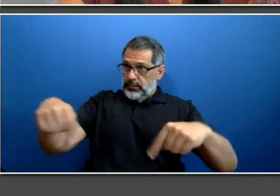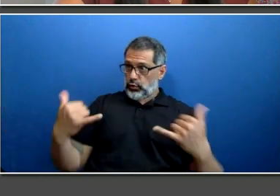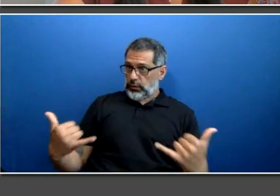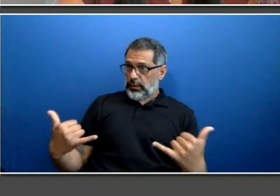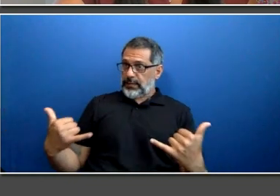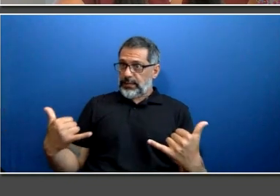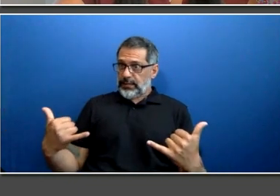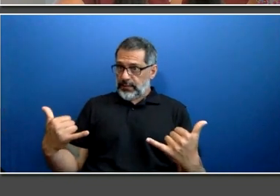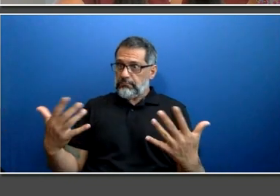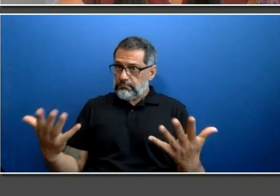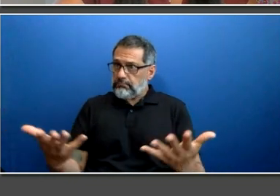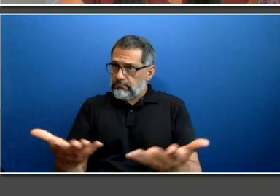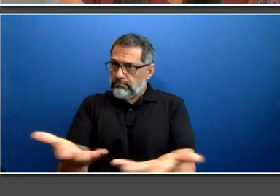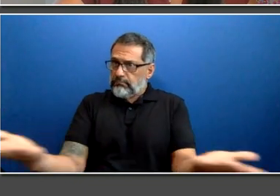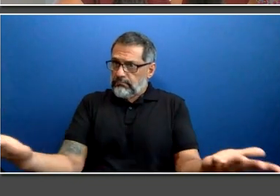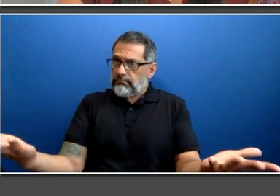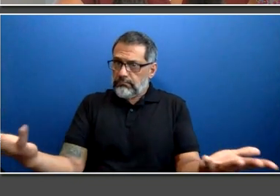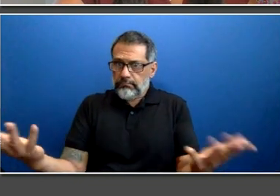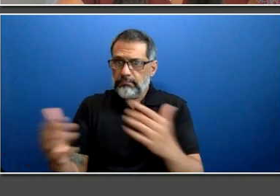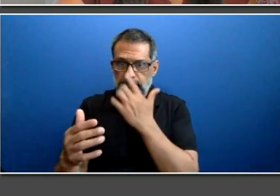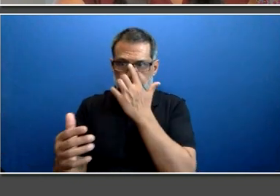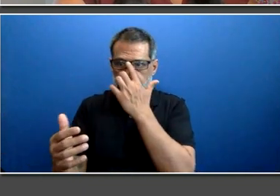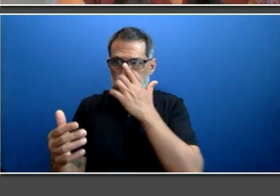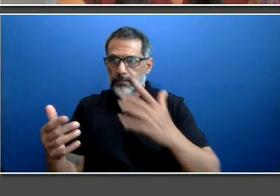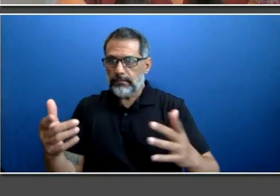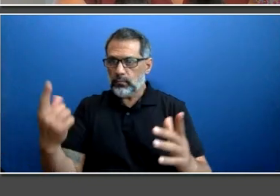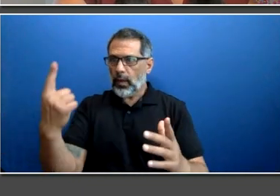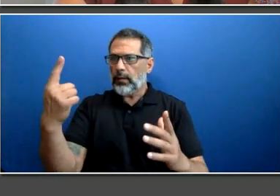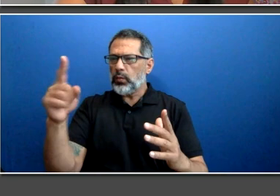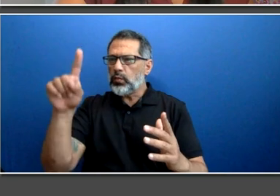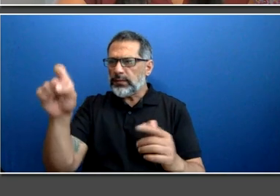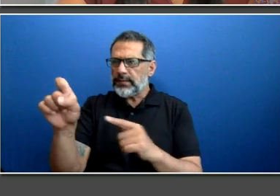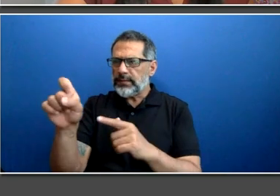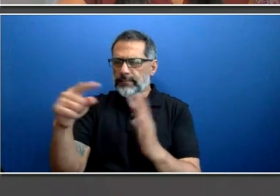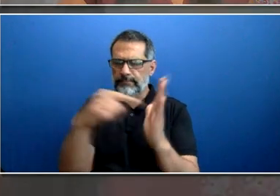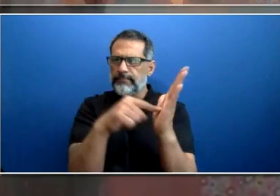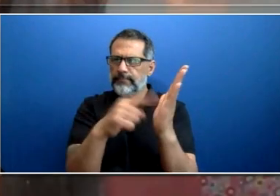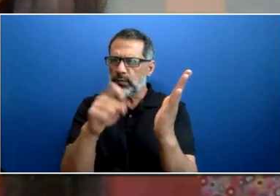to that question on the application is TTC event.